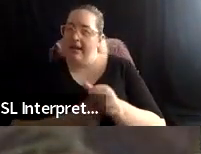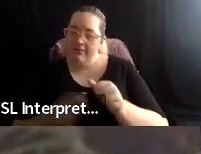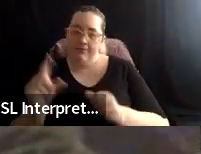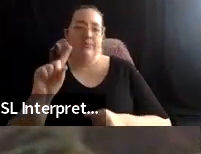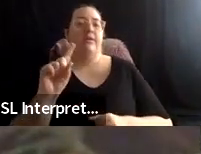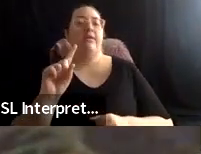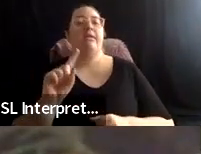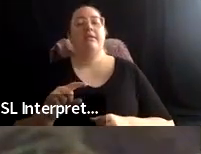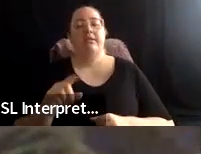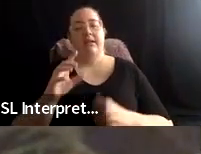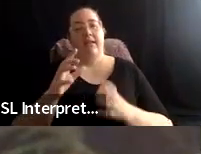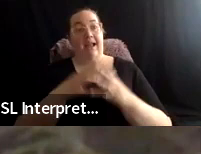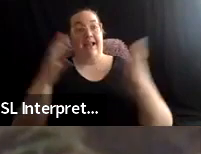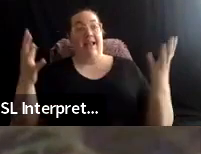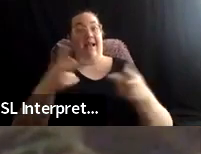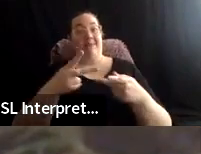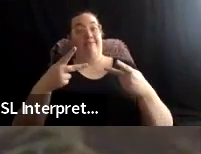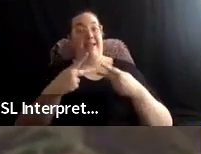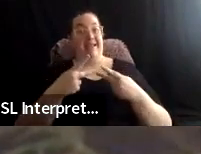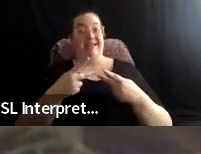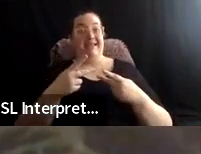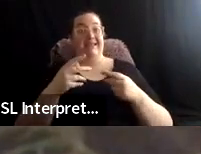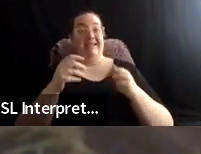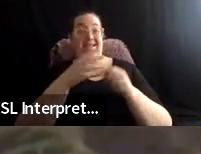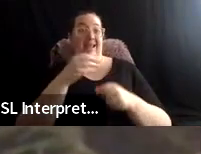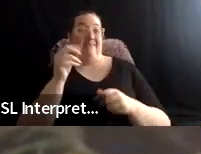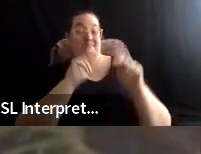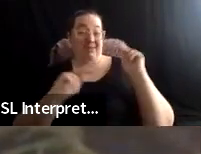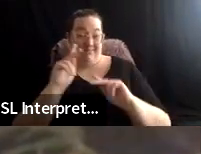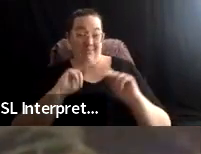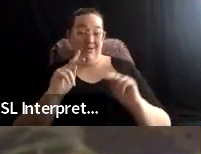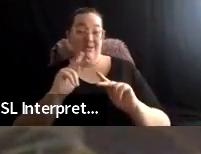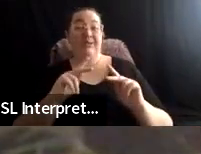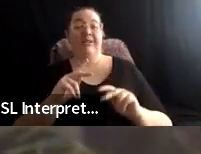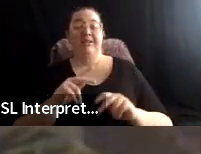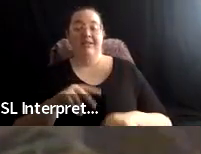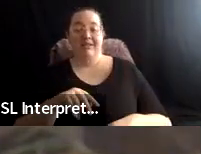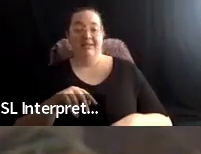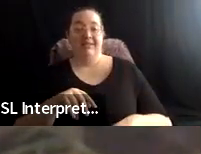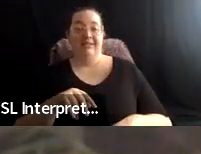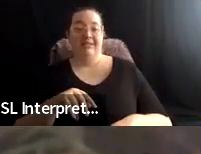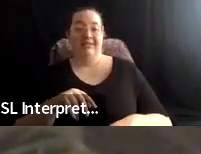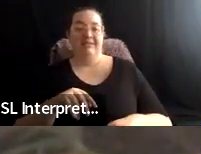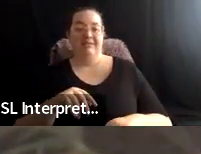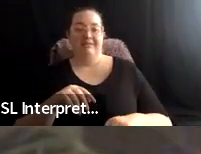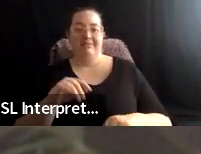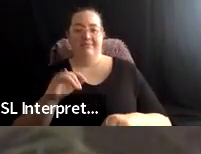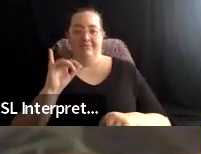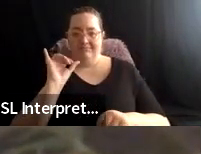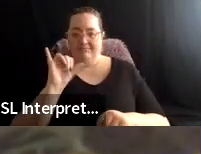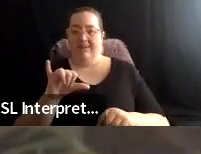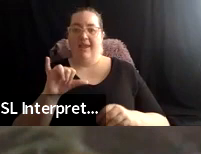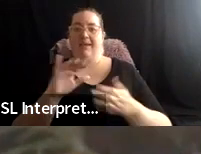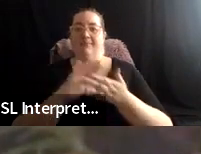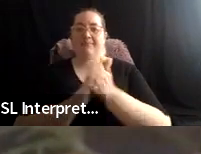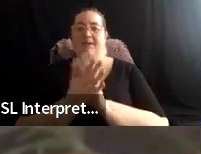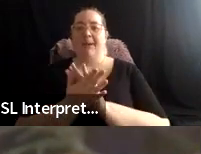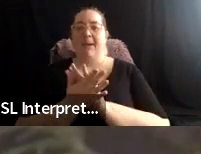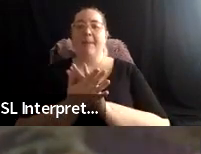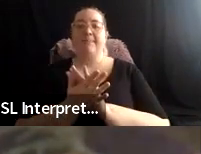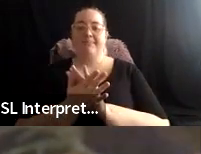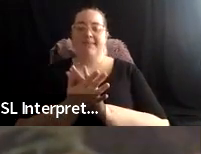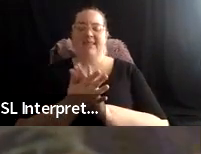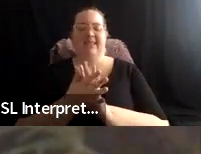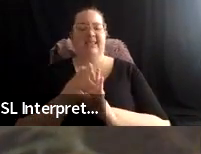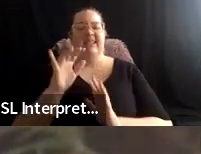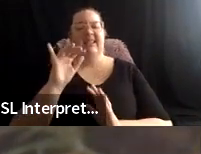people to be in relation with, and Ivy Castellanos is the interconnector, that is their, that's their role with Catalyst in